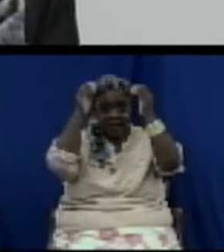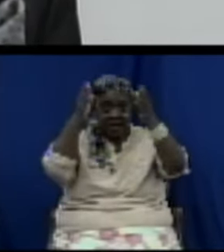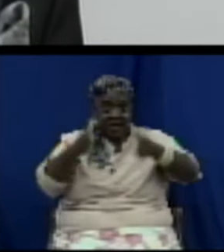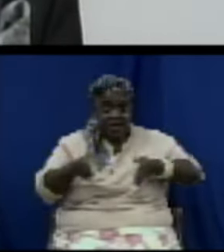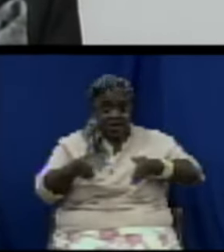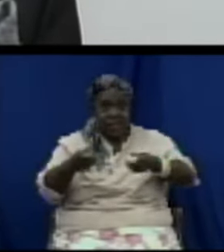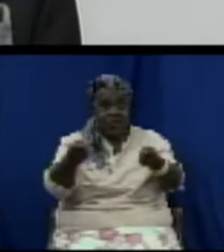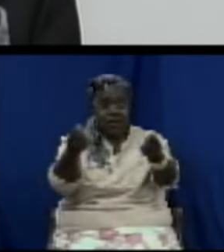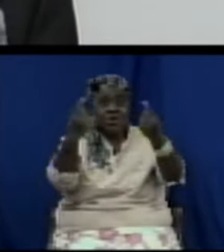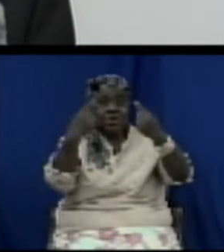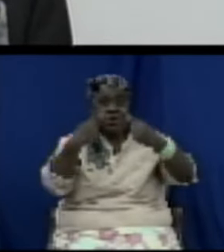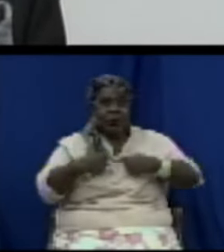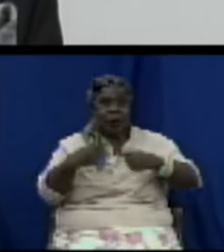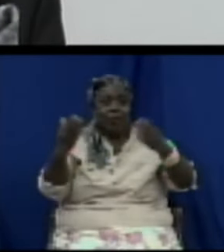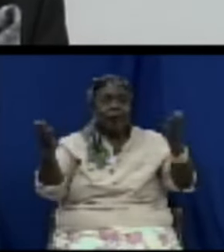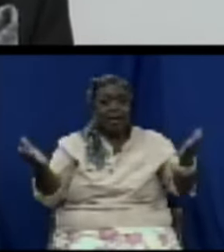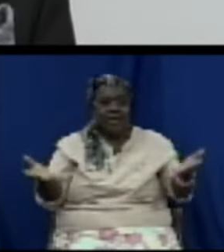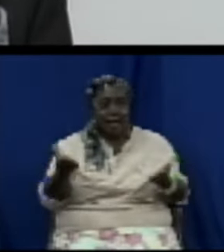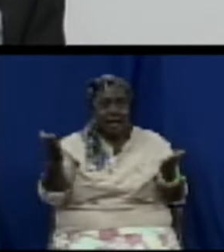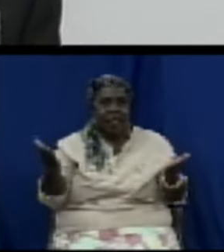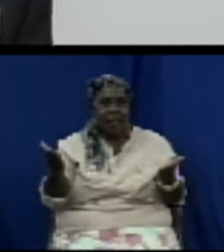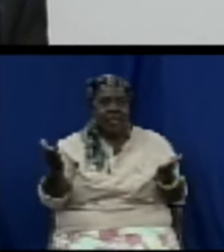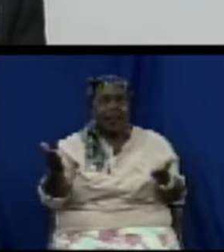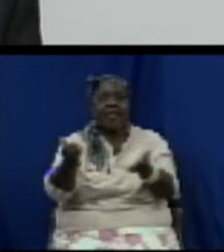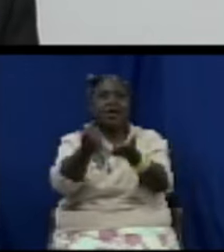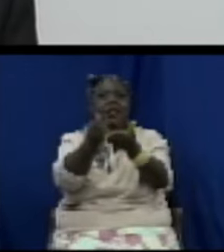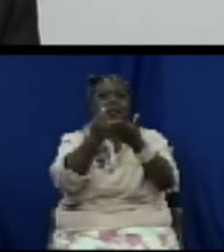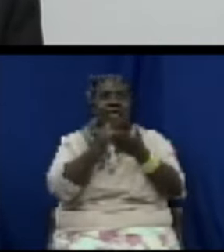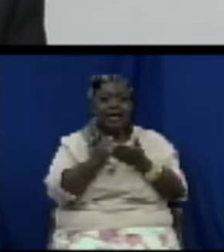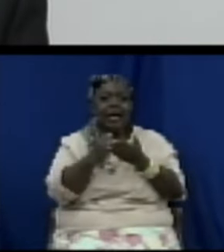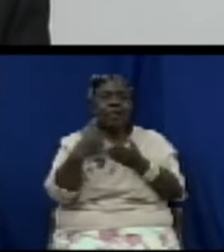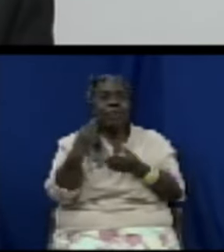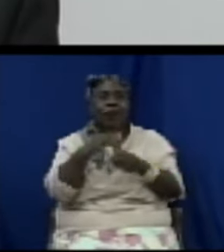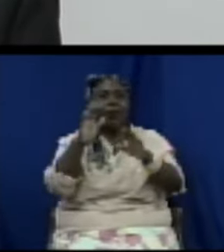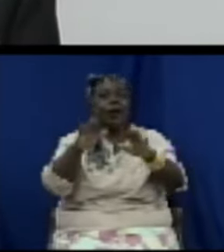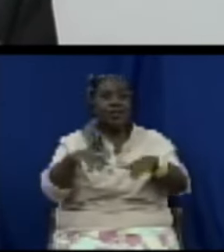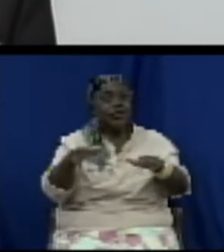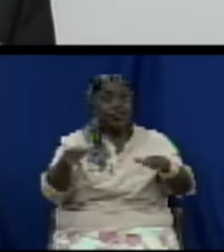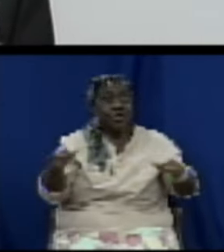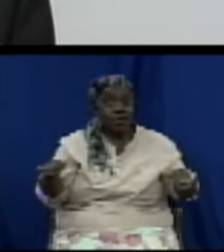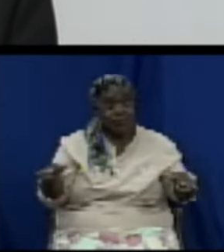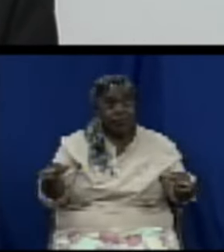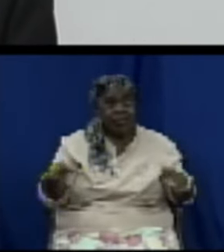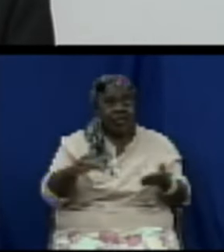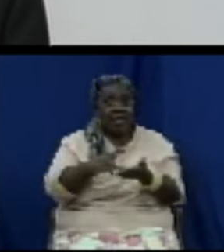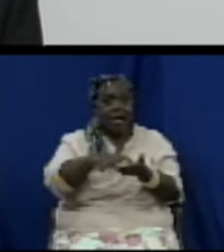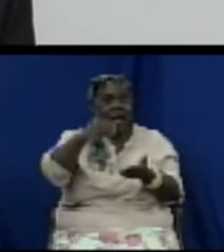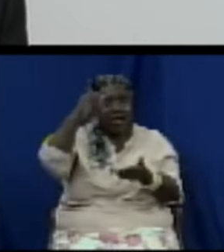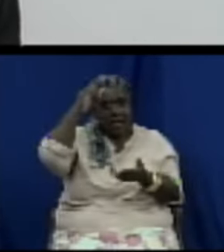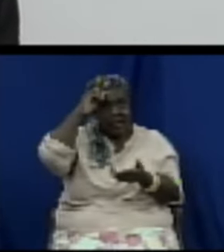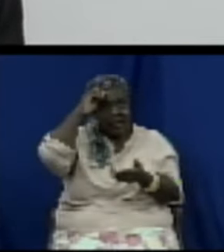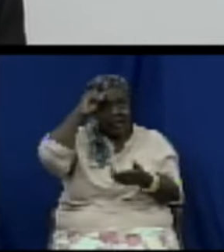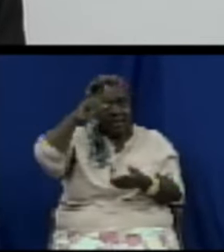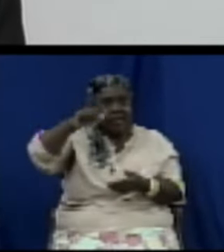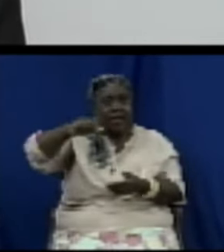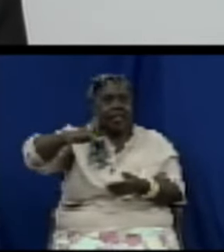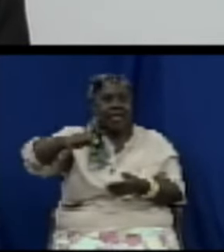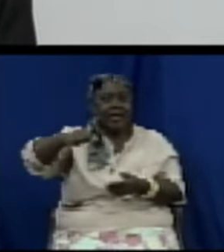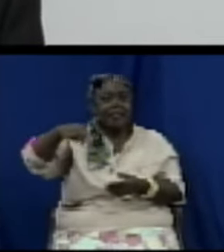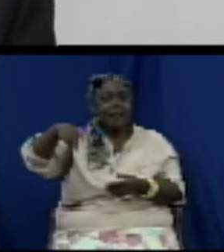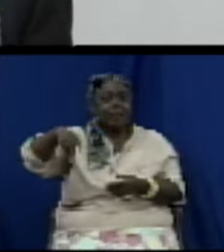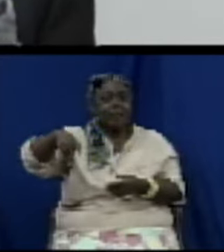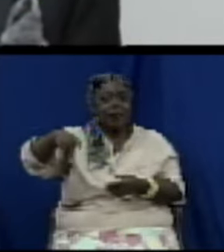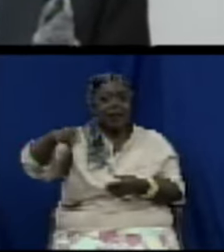and help our kids at the primary school level when I was going to high school those days grammar